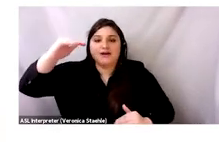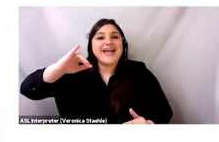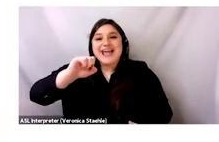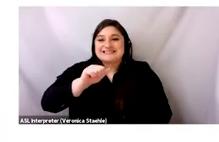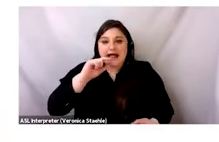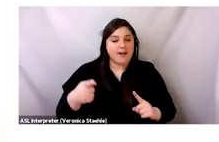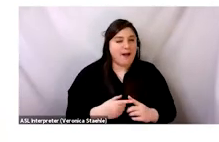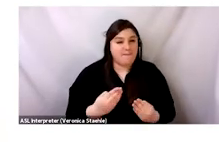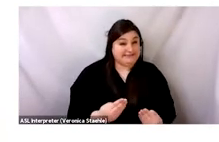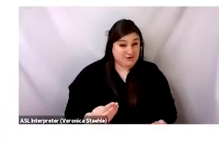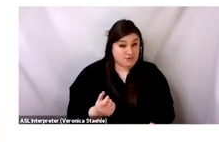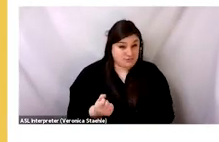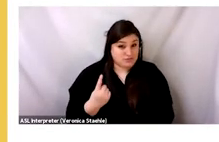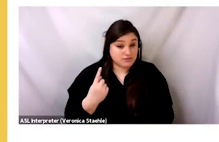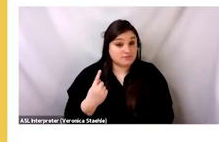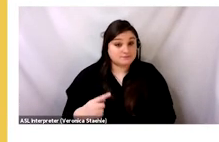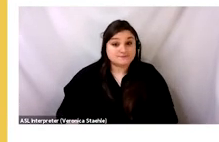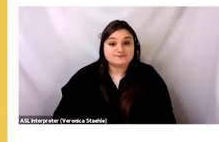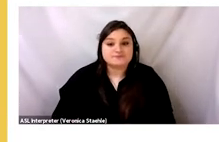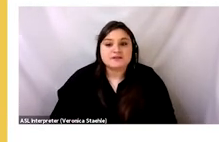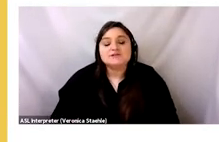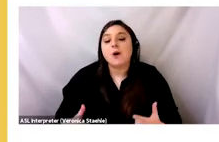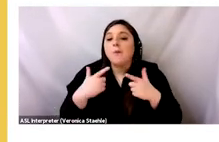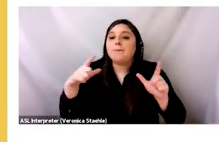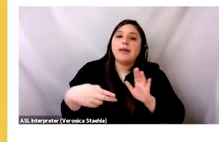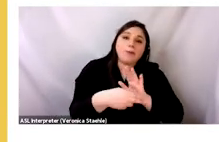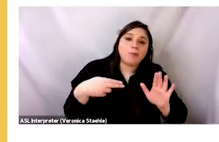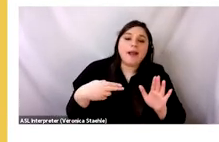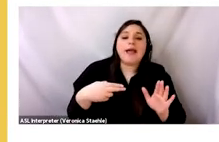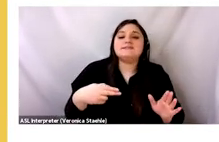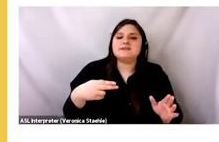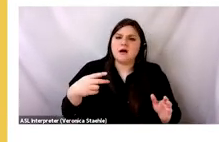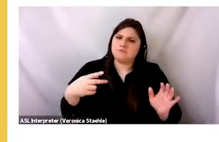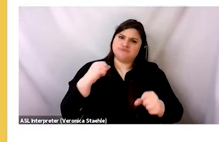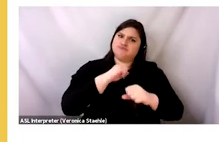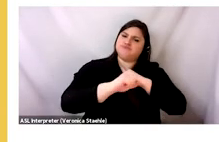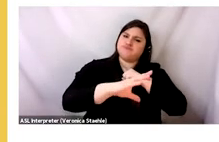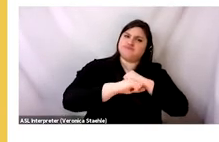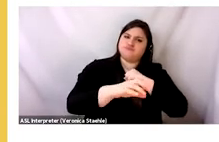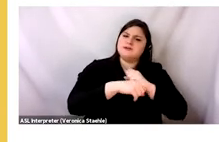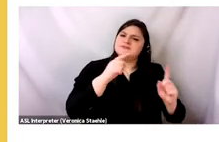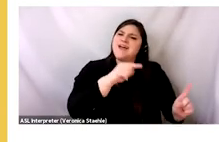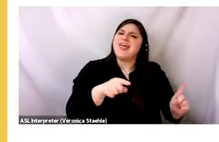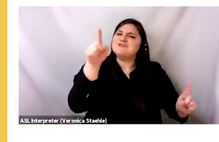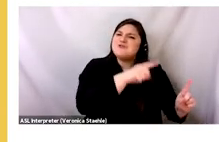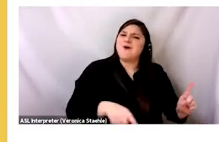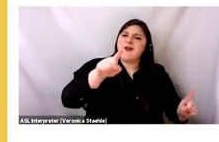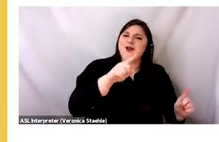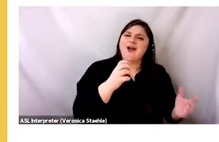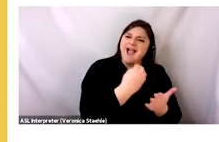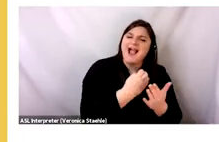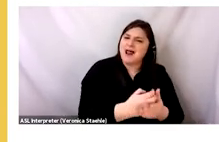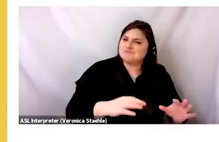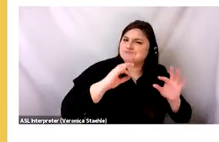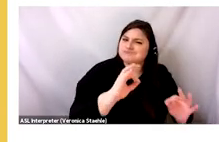Waste is not just a material problem. So big brands are embracing circularity, right? The brands that are